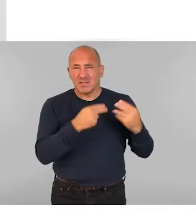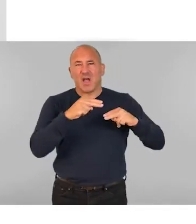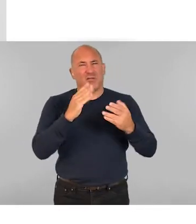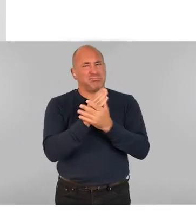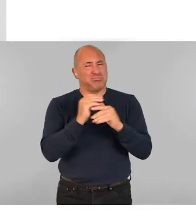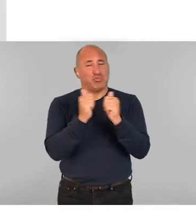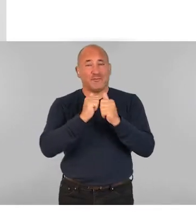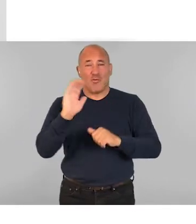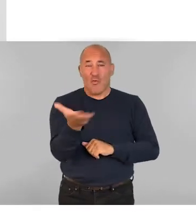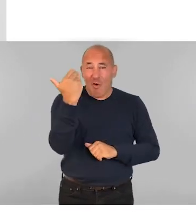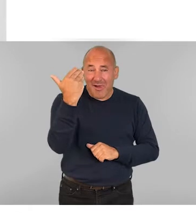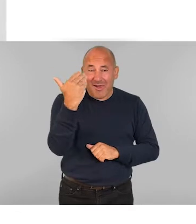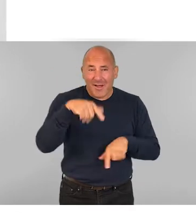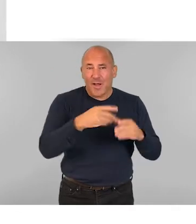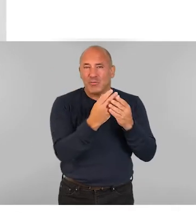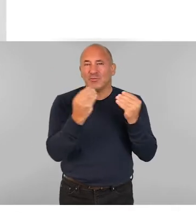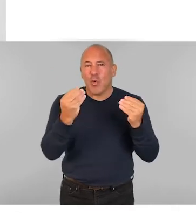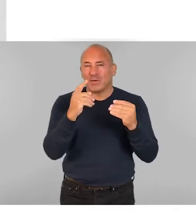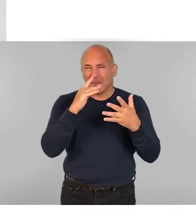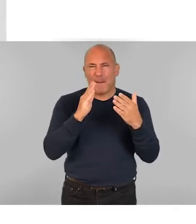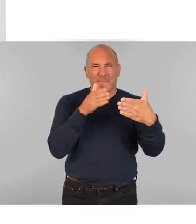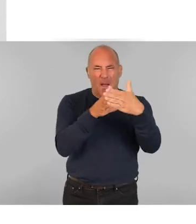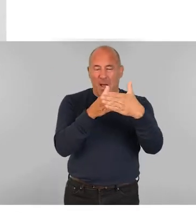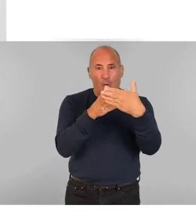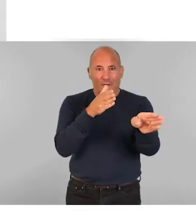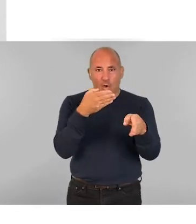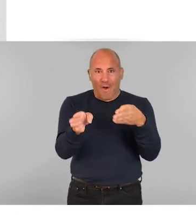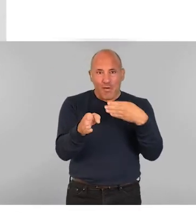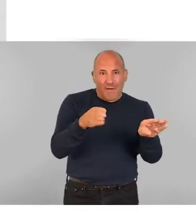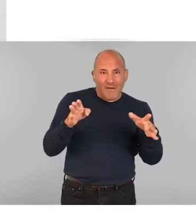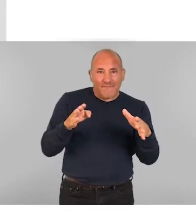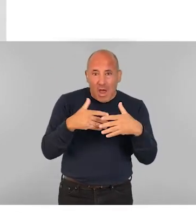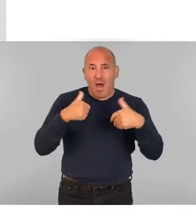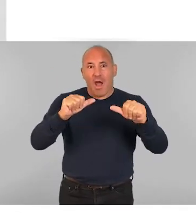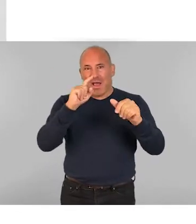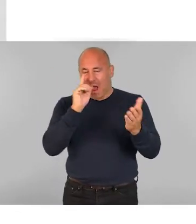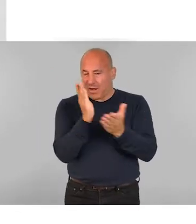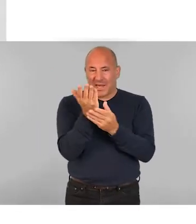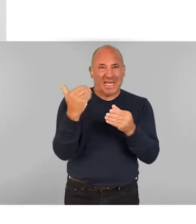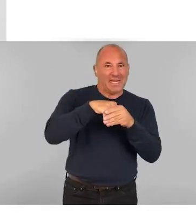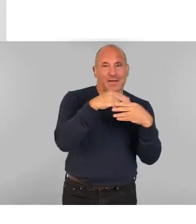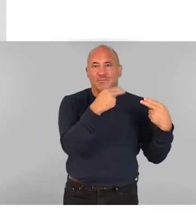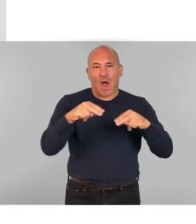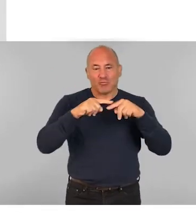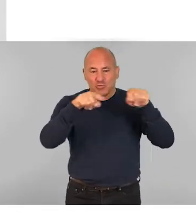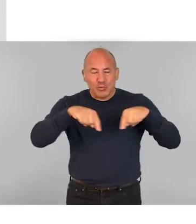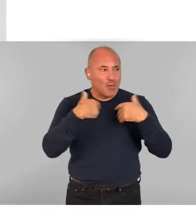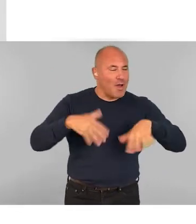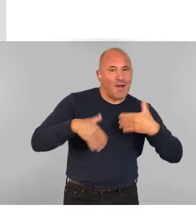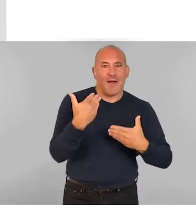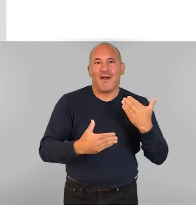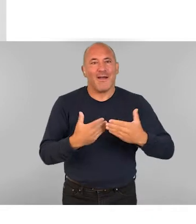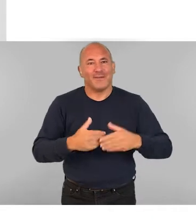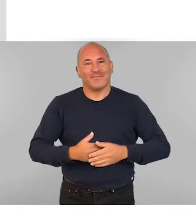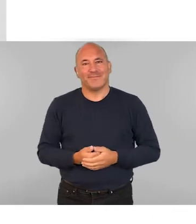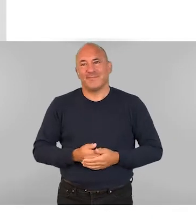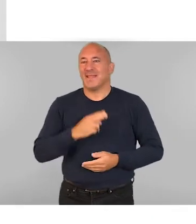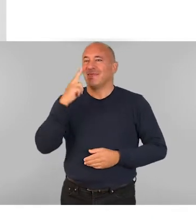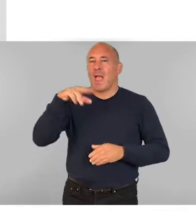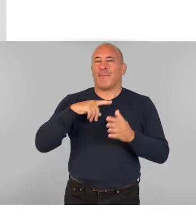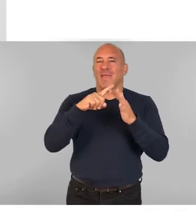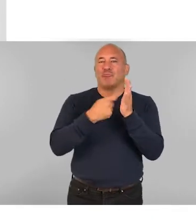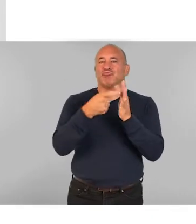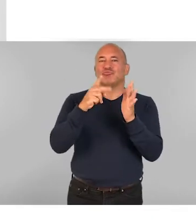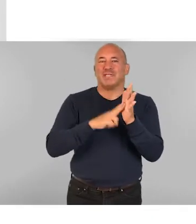and this resource can help unpick barriers that many people are facing on their journey to and through the dance studio. Hello, my name is Erin